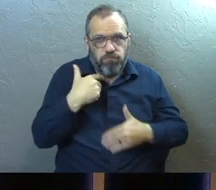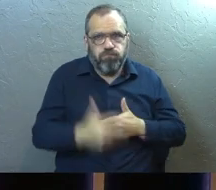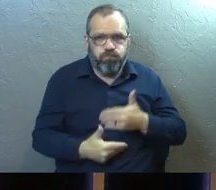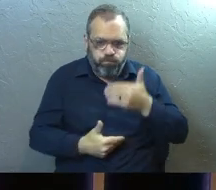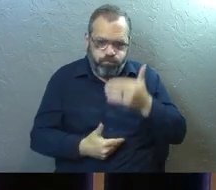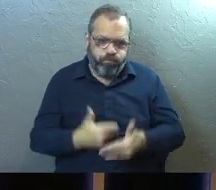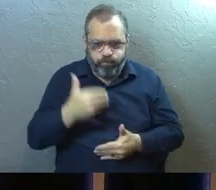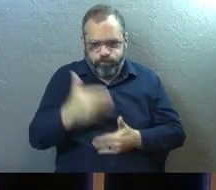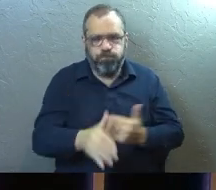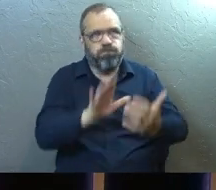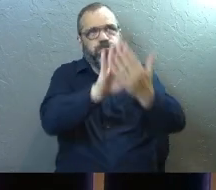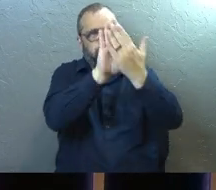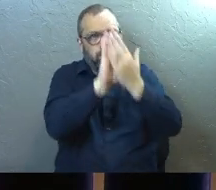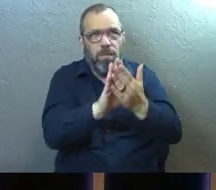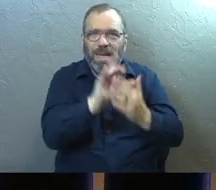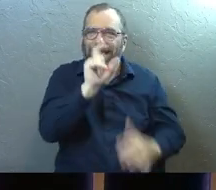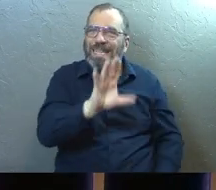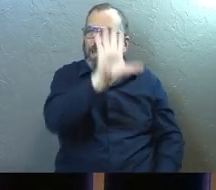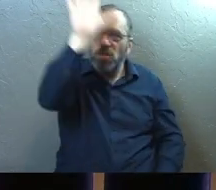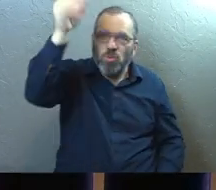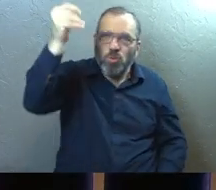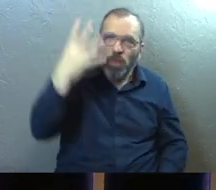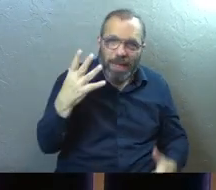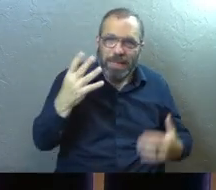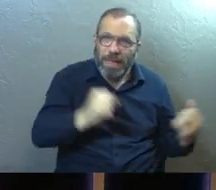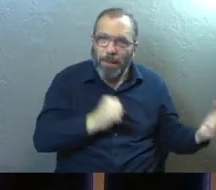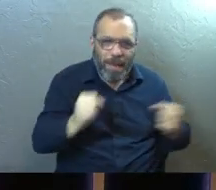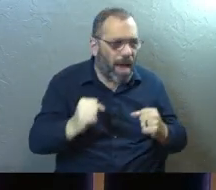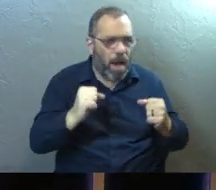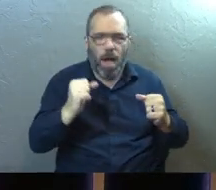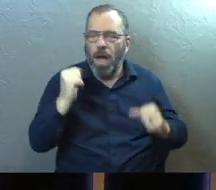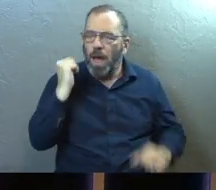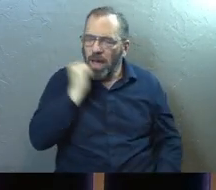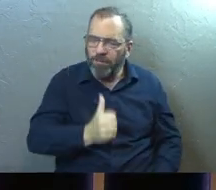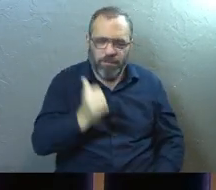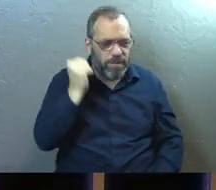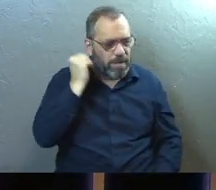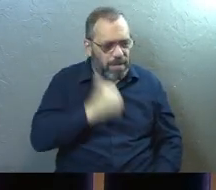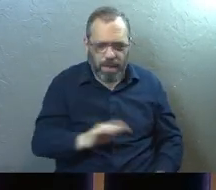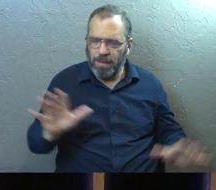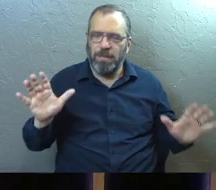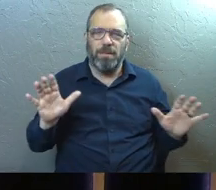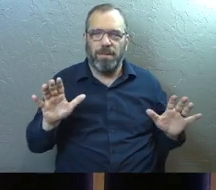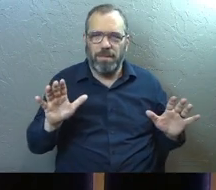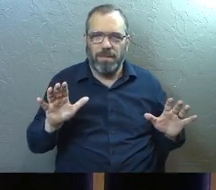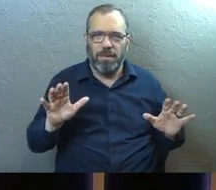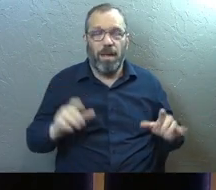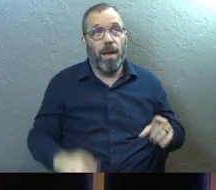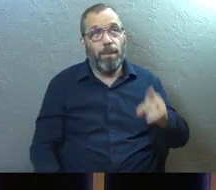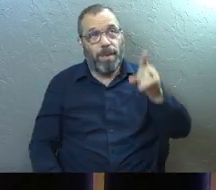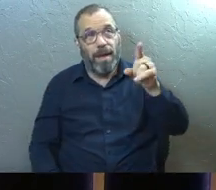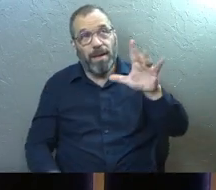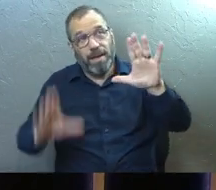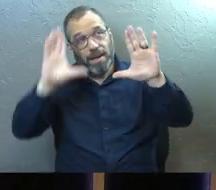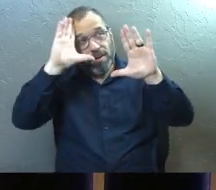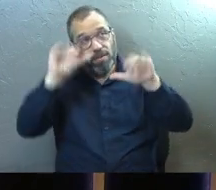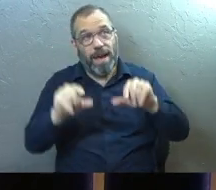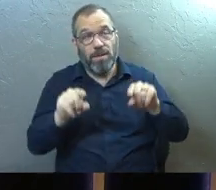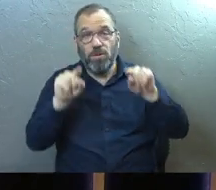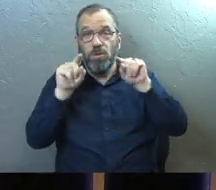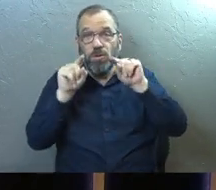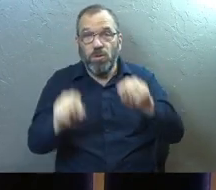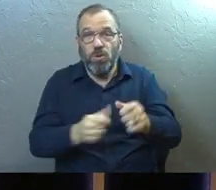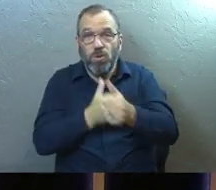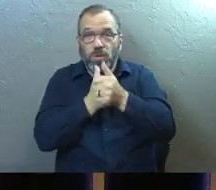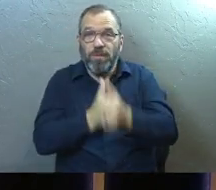along this walk with Jesus. We need his grace and his power every step of the way. But God expects Jesus followers